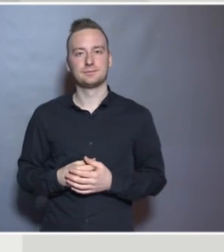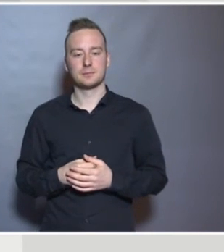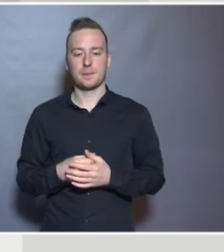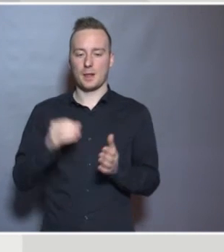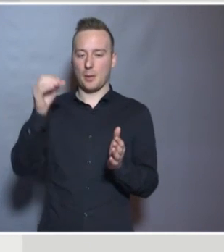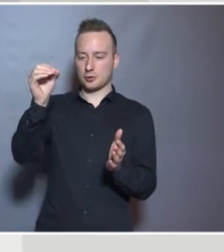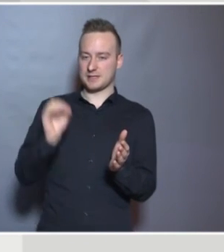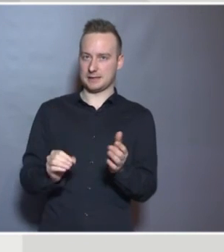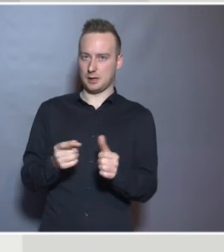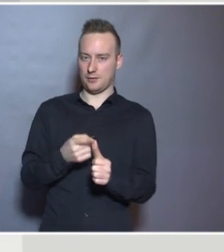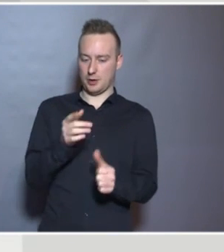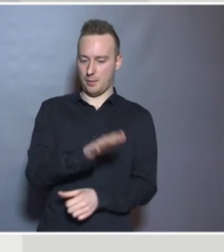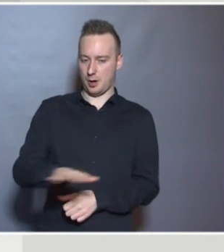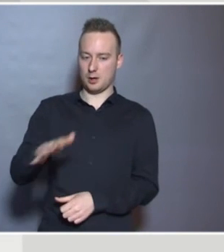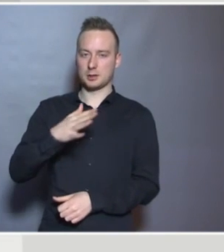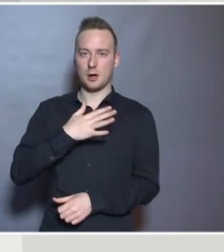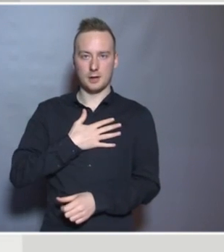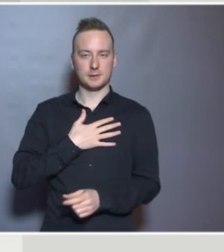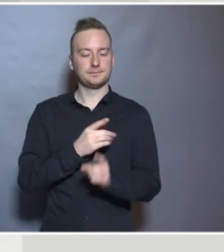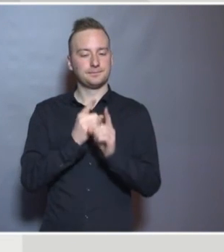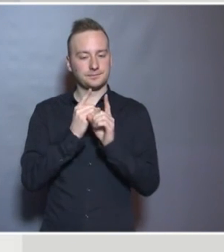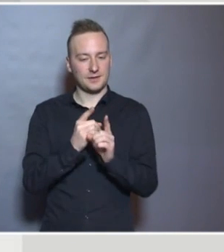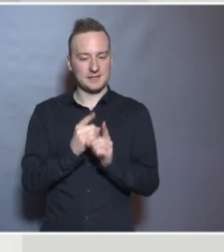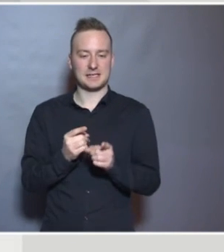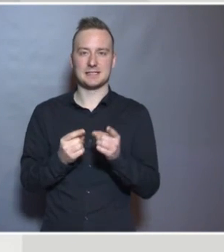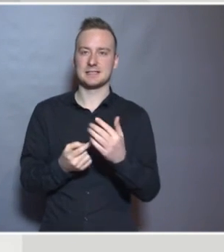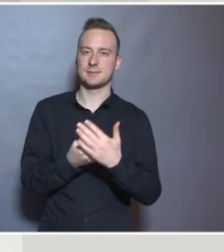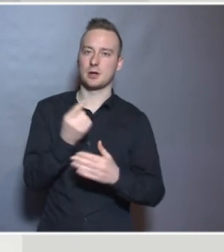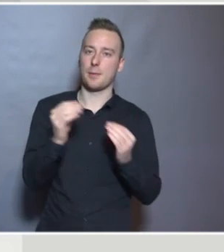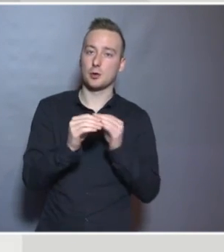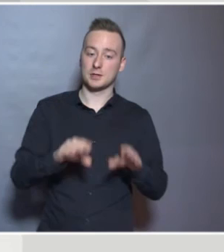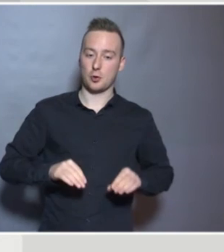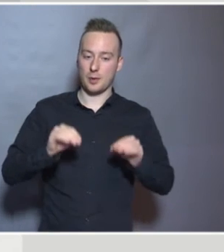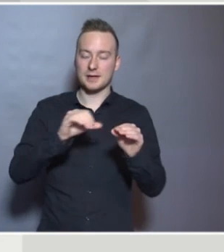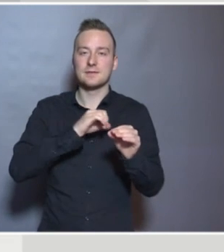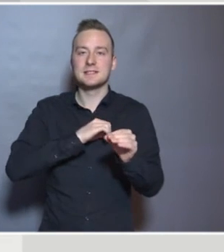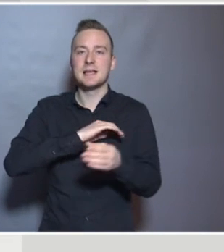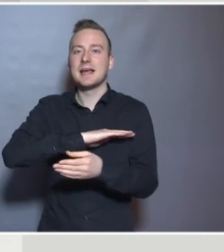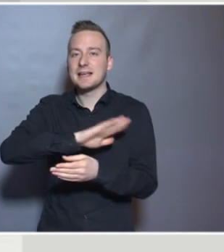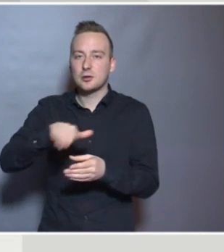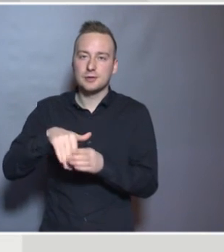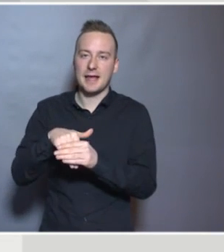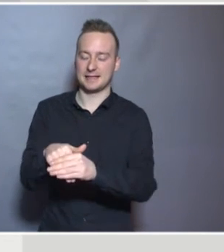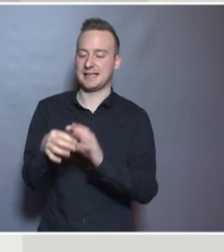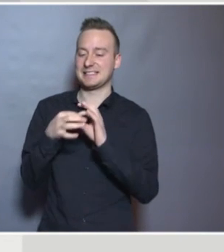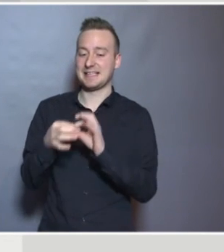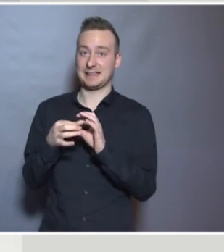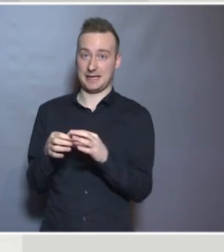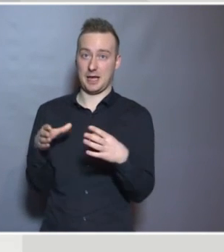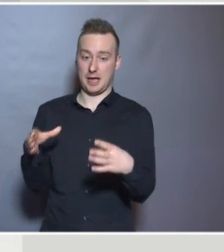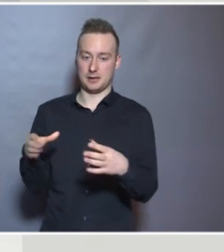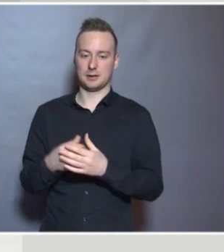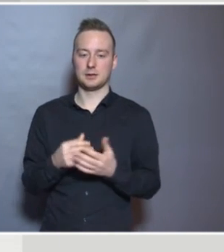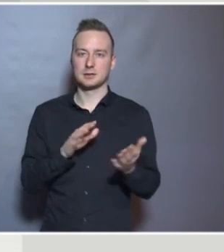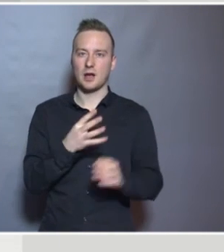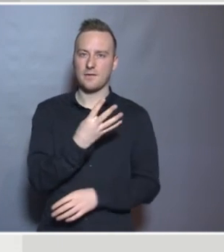percentage of children who've got a recognised special educational needs in inclusive settings. Round about